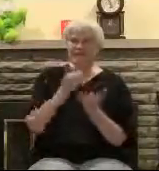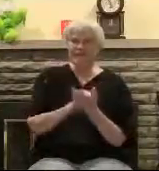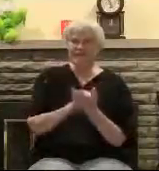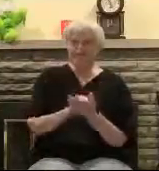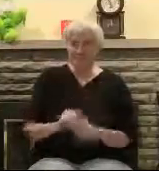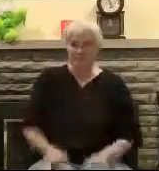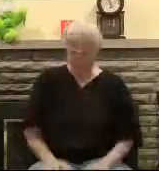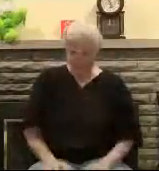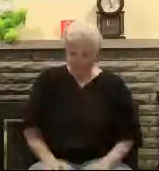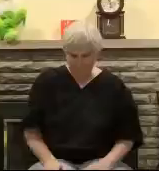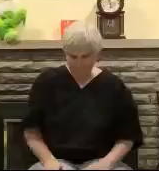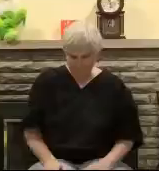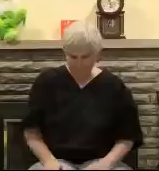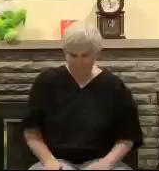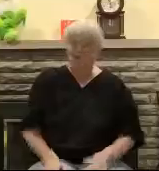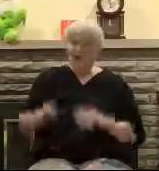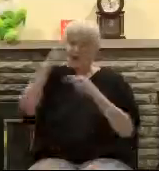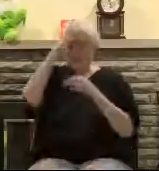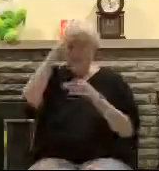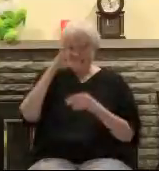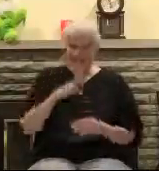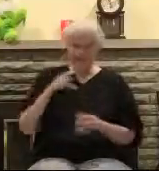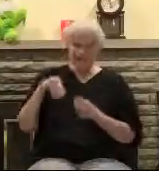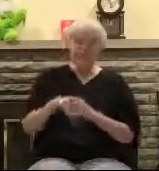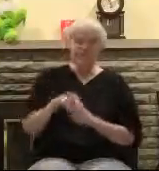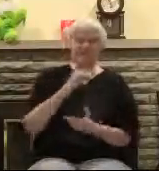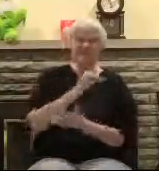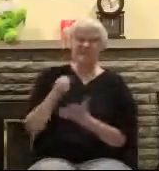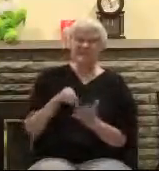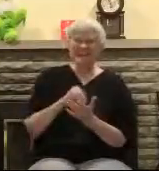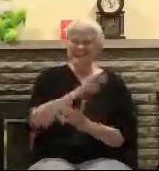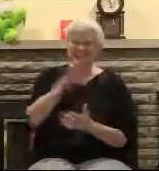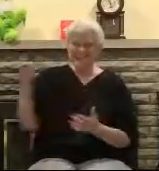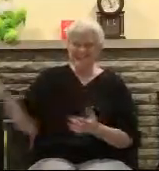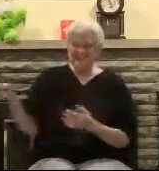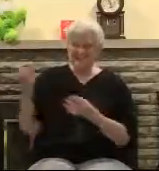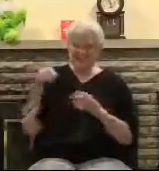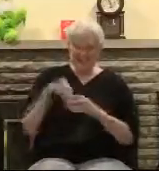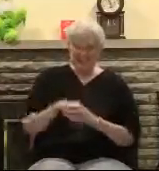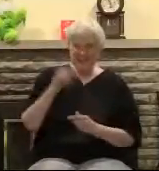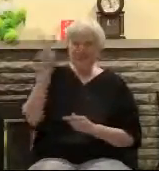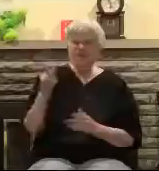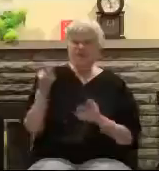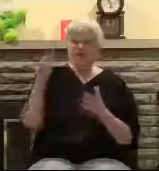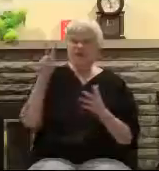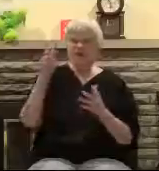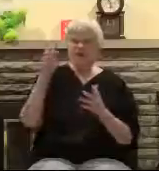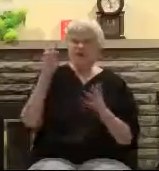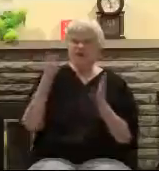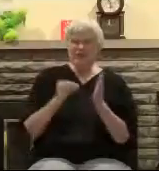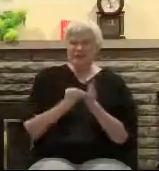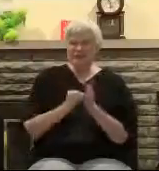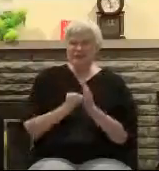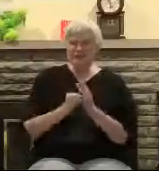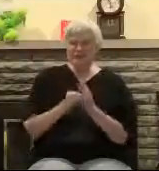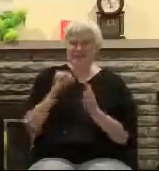got some guy over in the Middle East in 2000 BC prophesying that a Messiah is